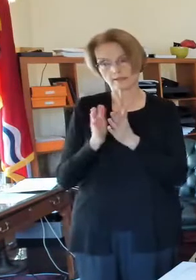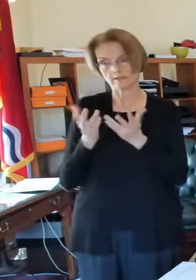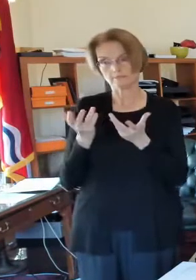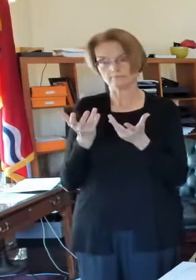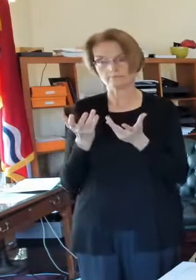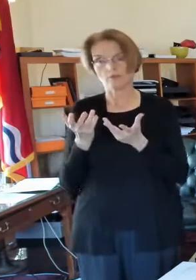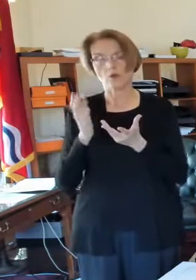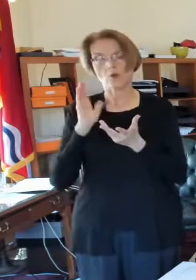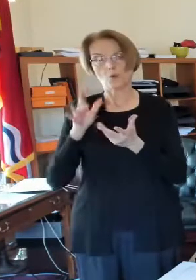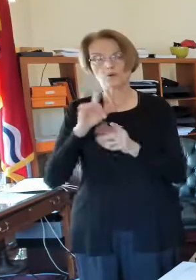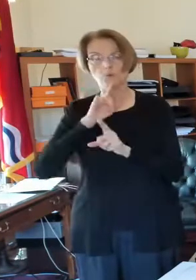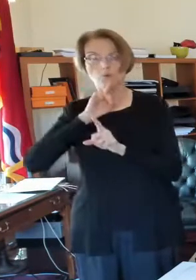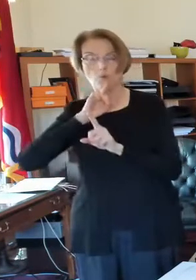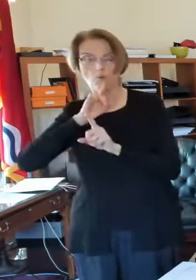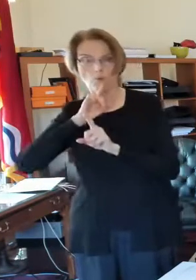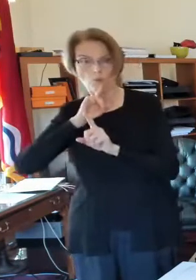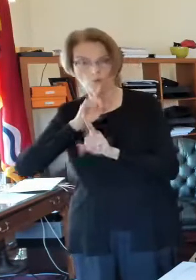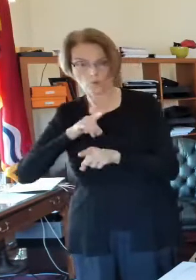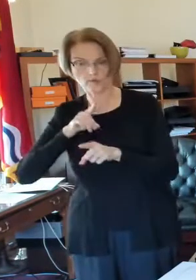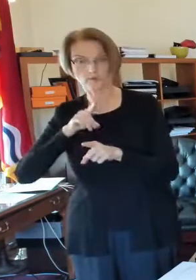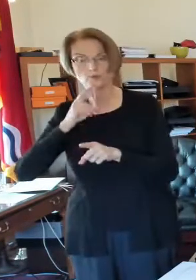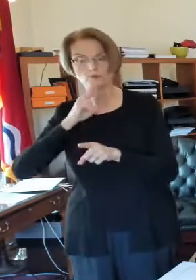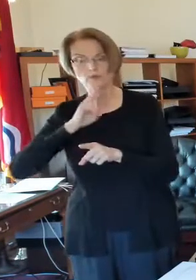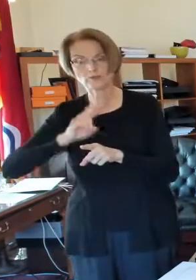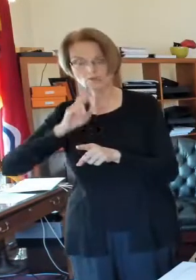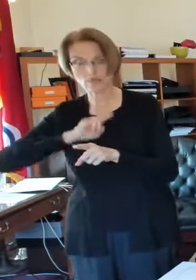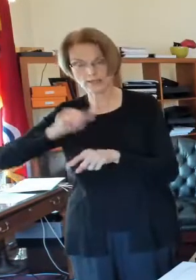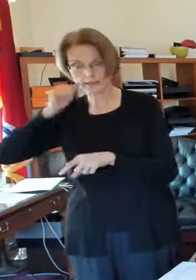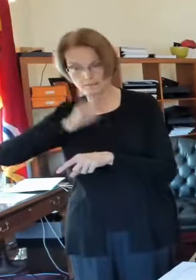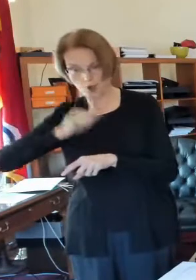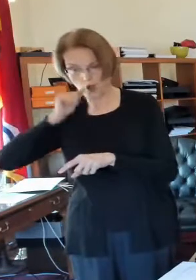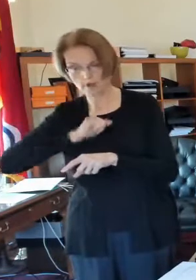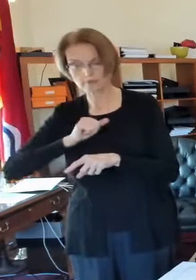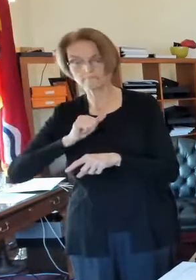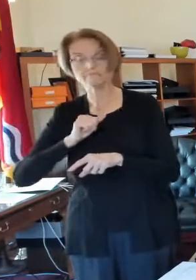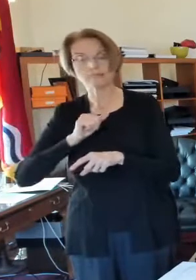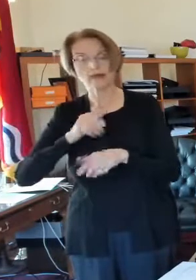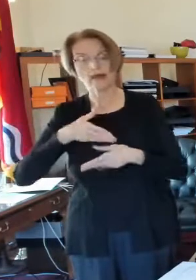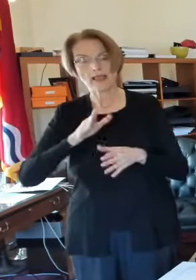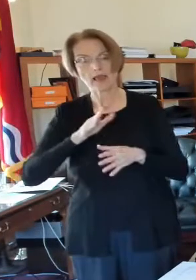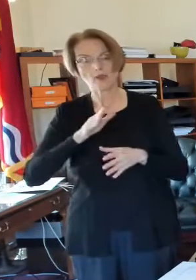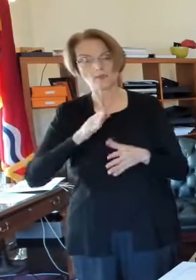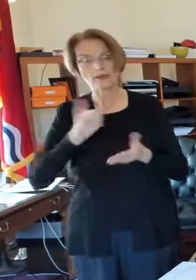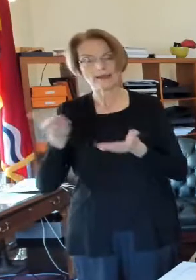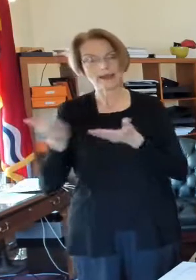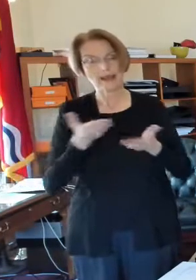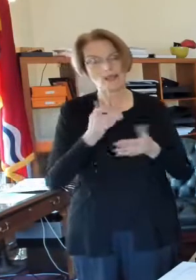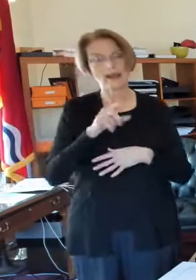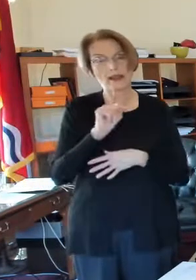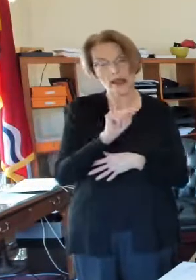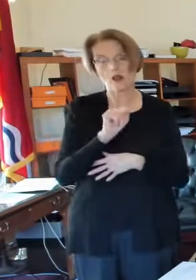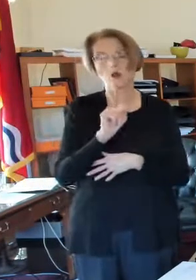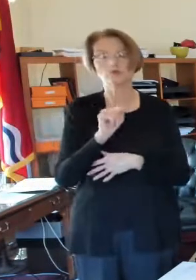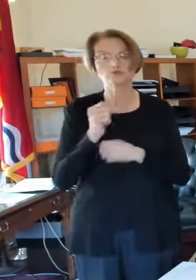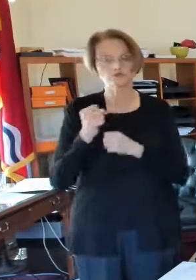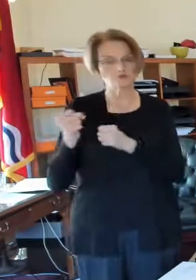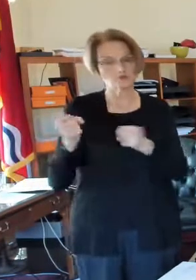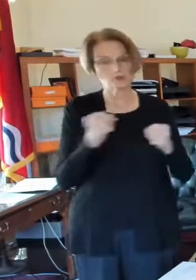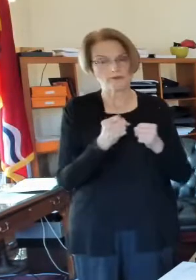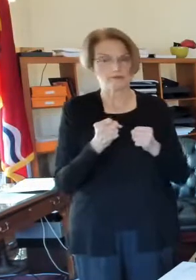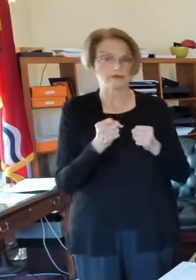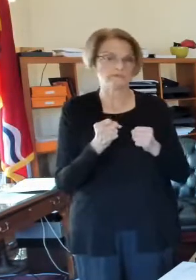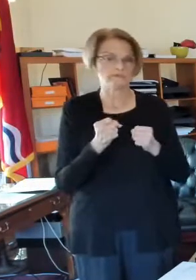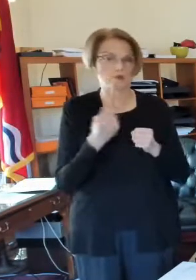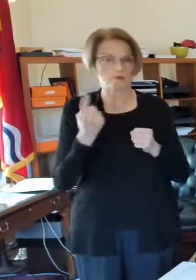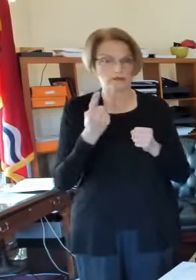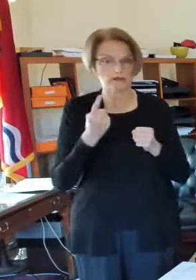carry out and delivery curbside only to start decreasing community spread like you previously did? We may have